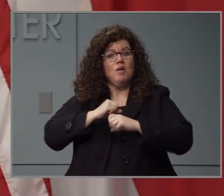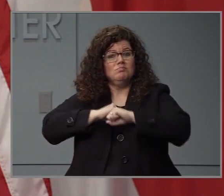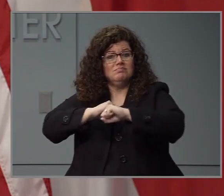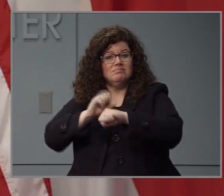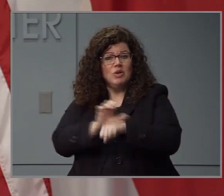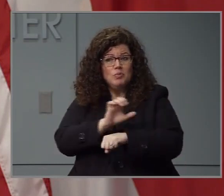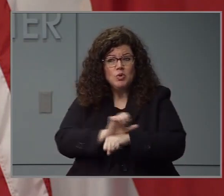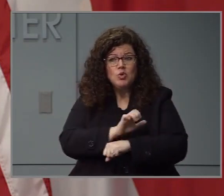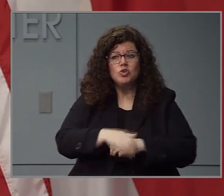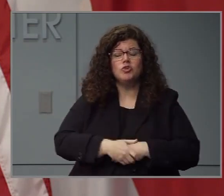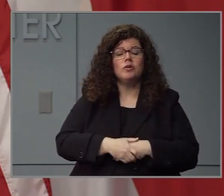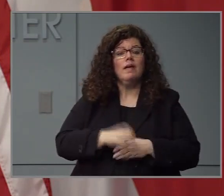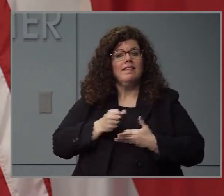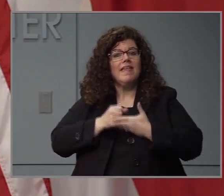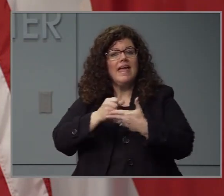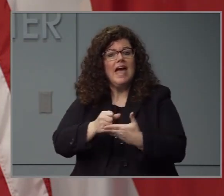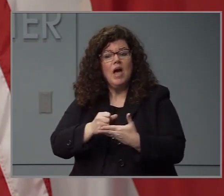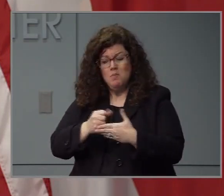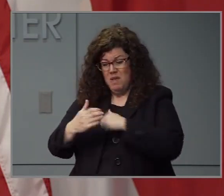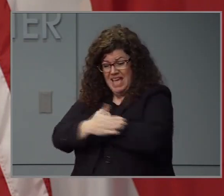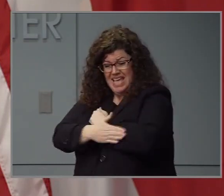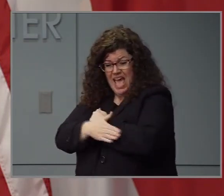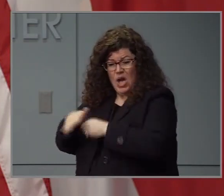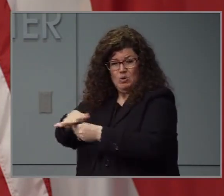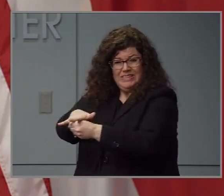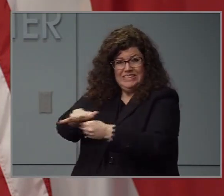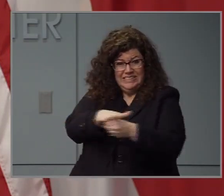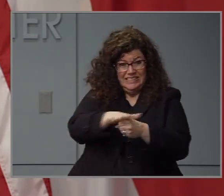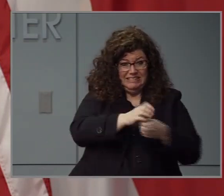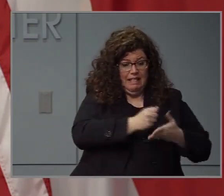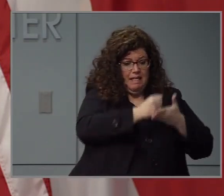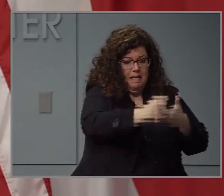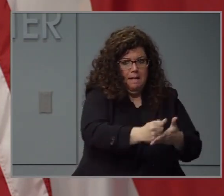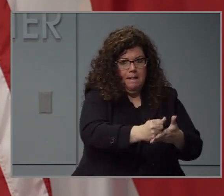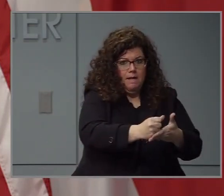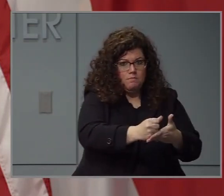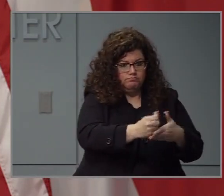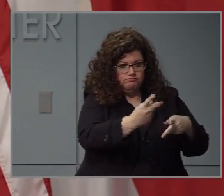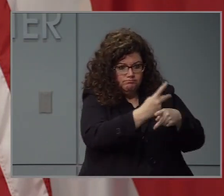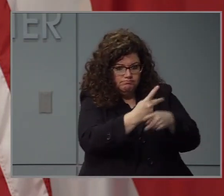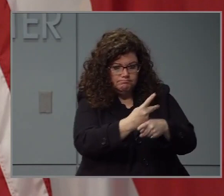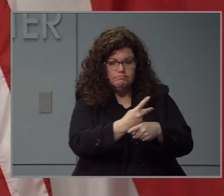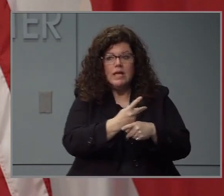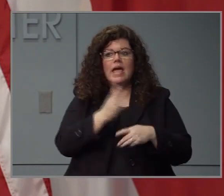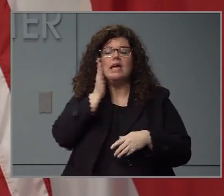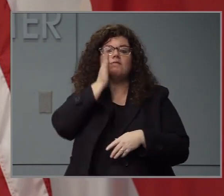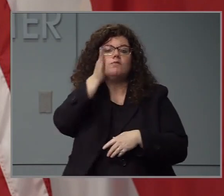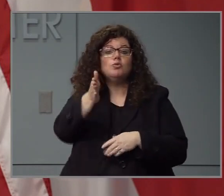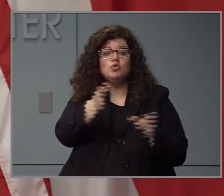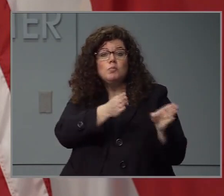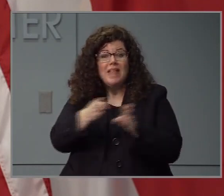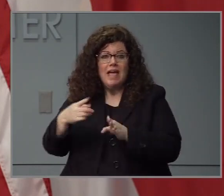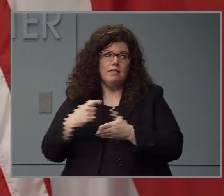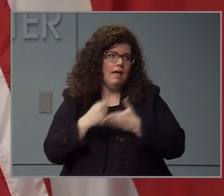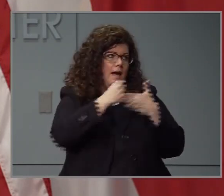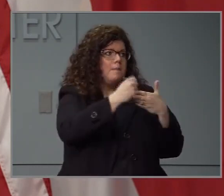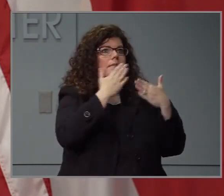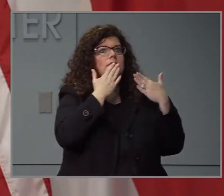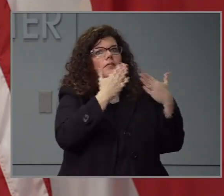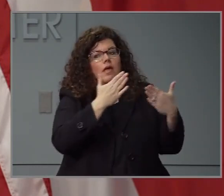liaisons to county emergency operation centers, and future operations planning. We thank them a great deal.